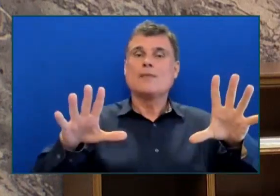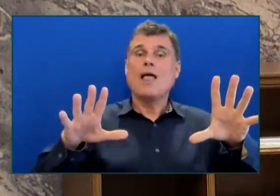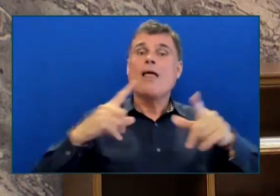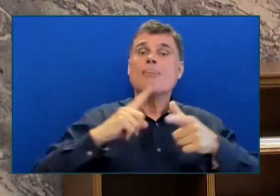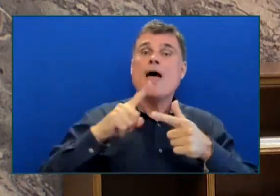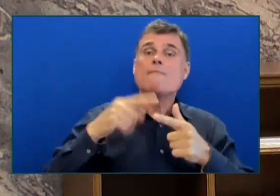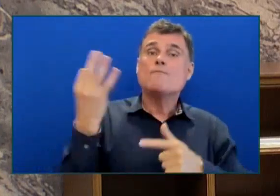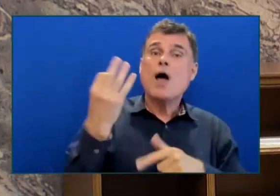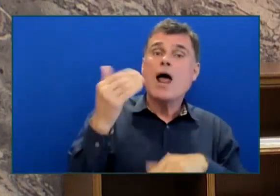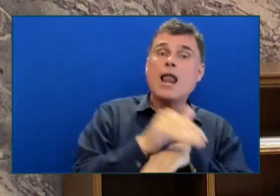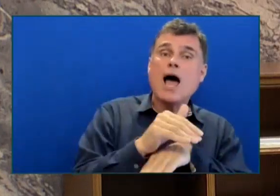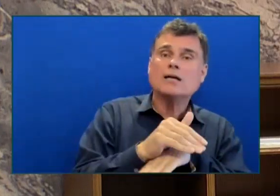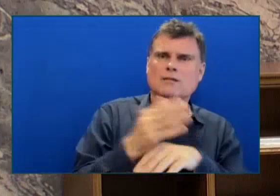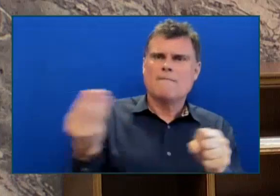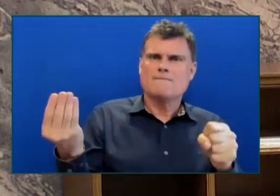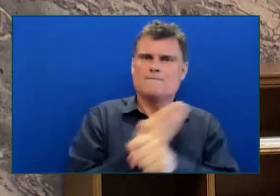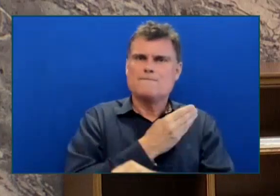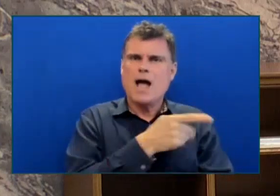-unquote wrongdoing.